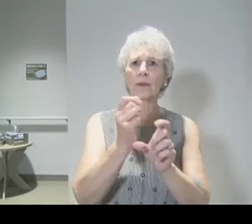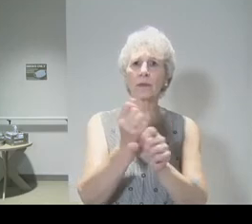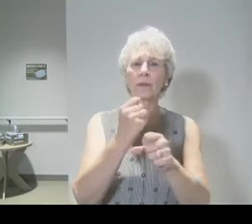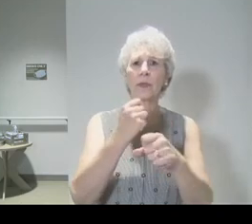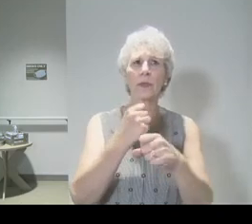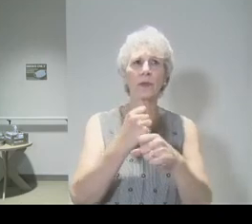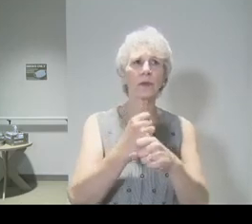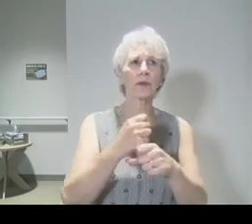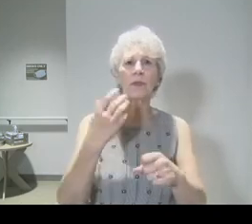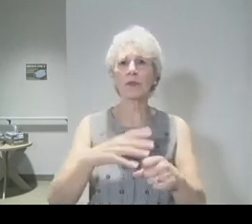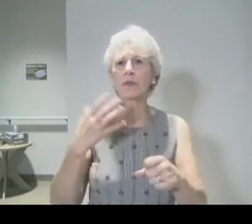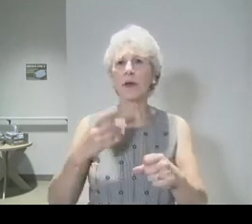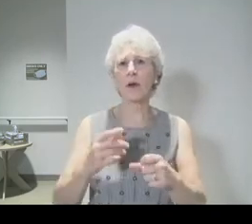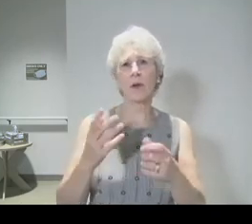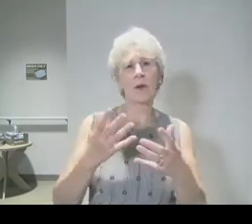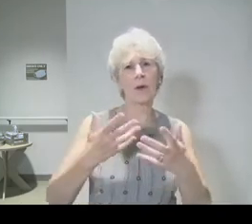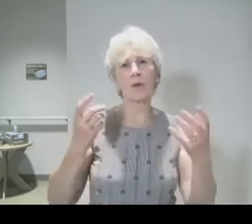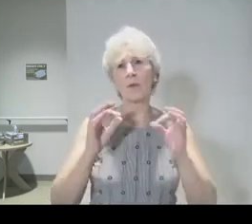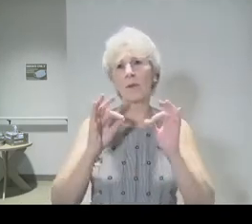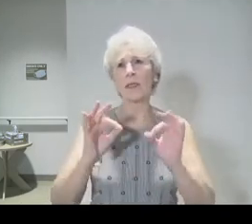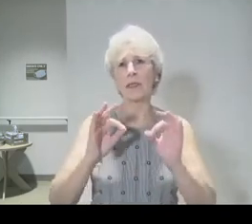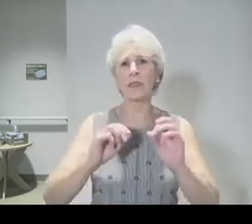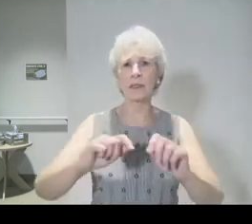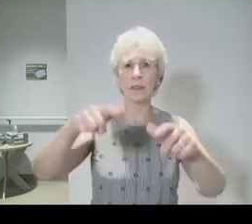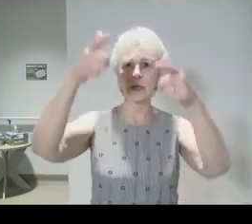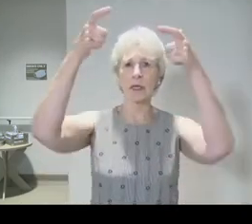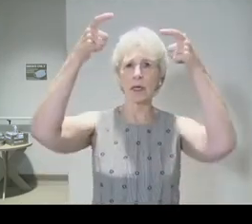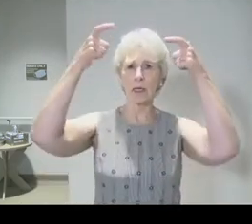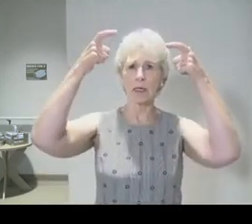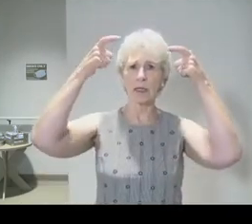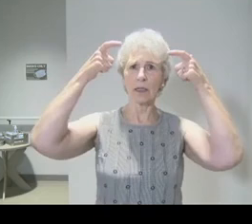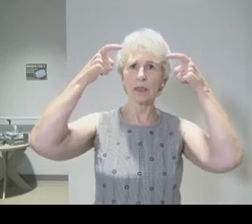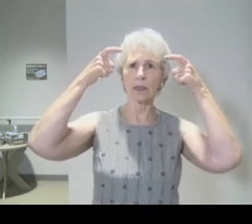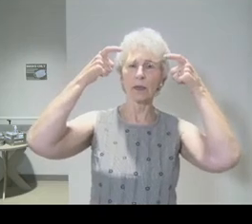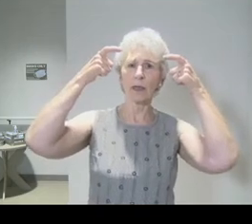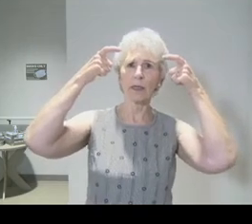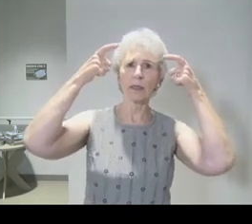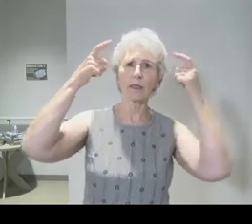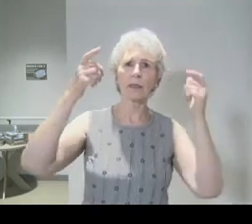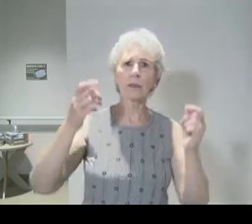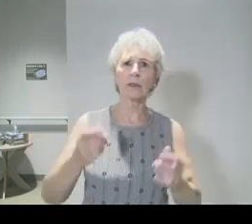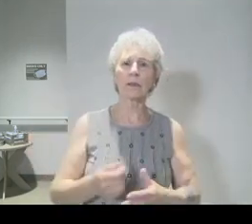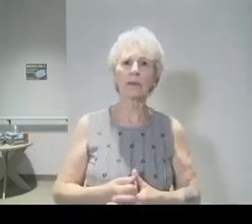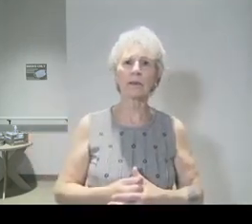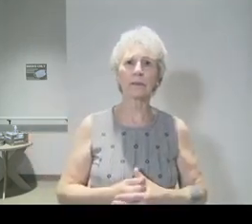compose so rich a crown?